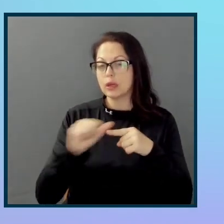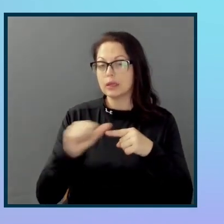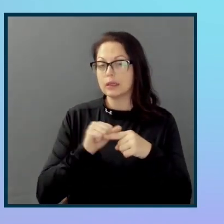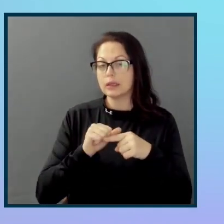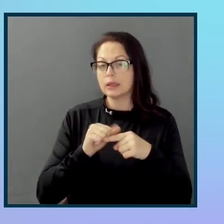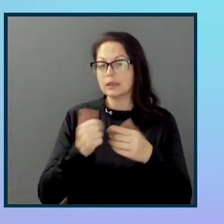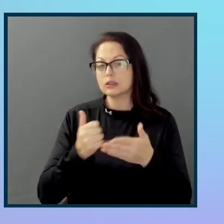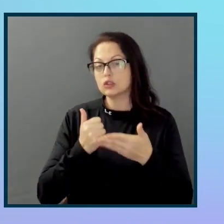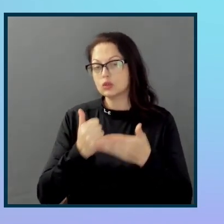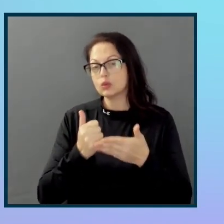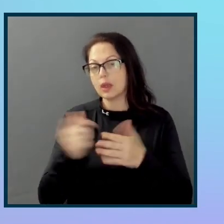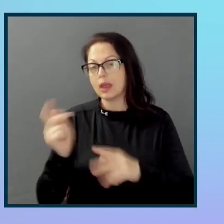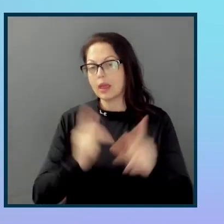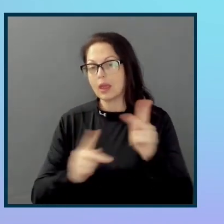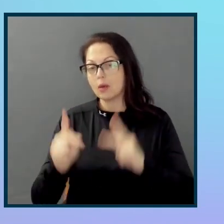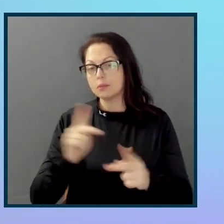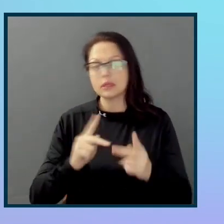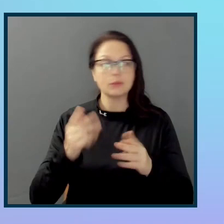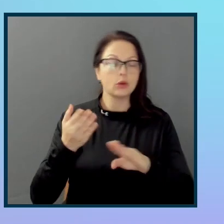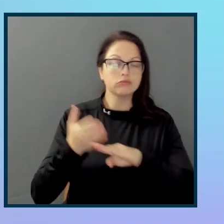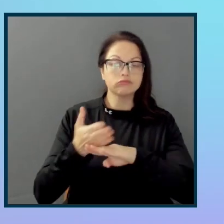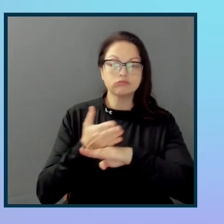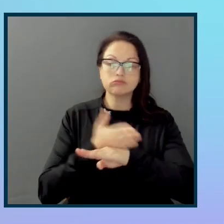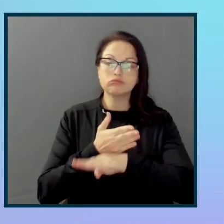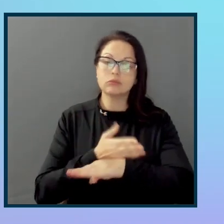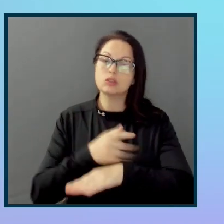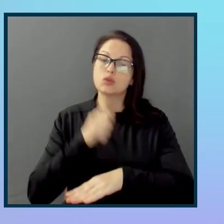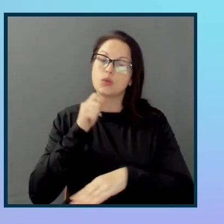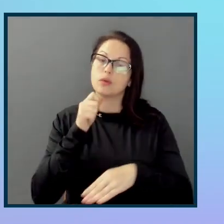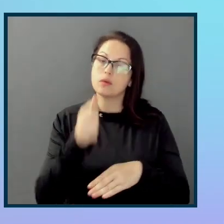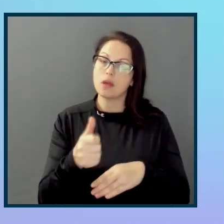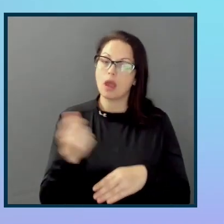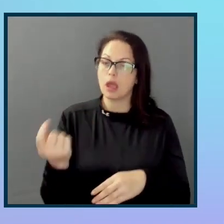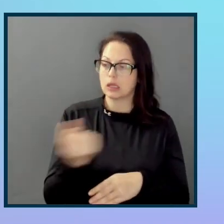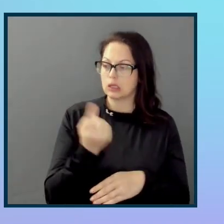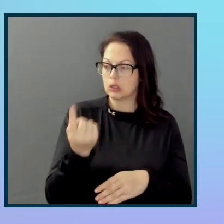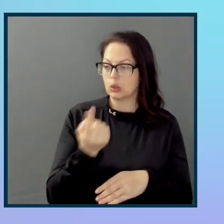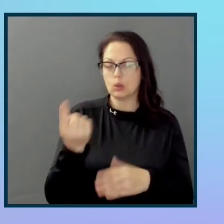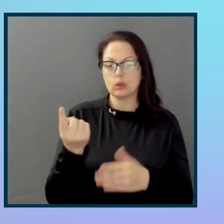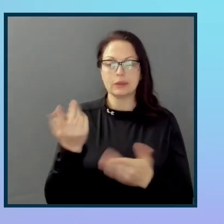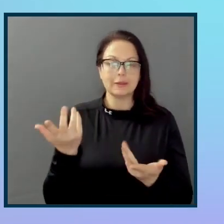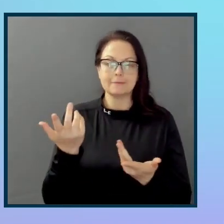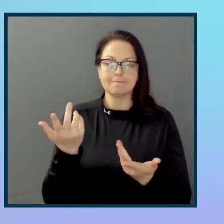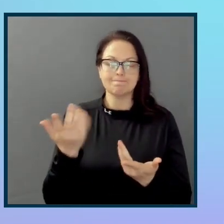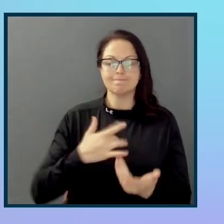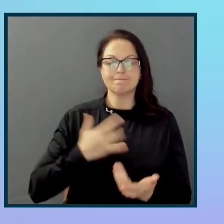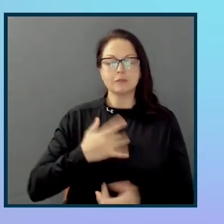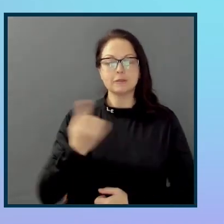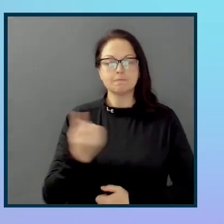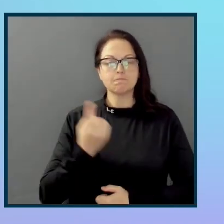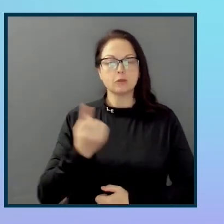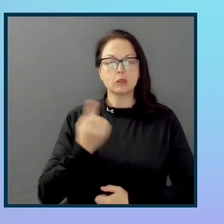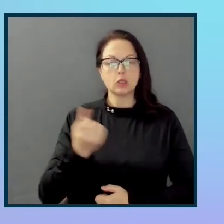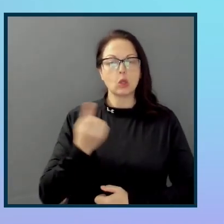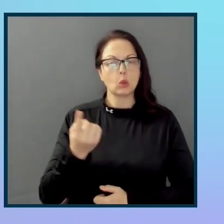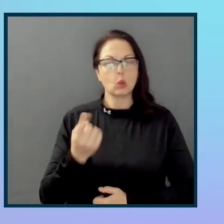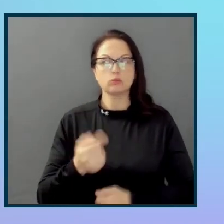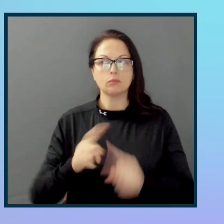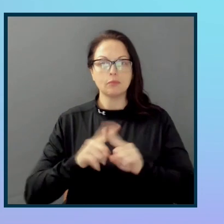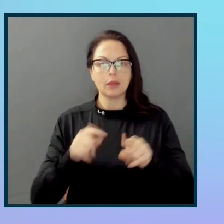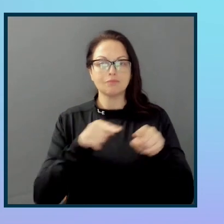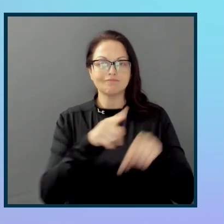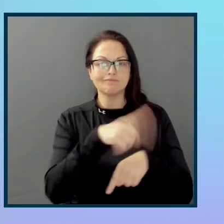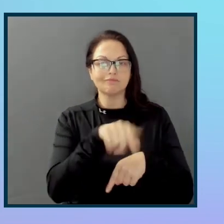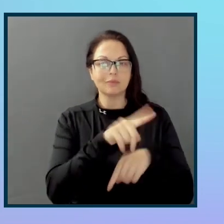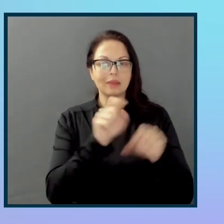So they're not just sort of sitting there being a voice in a crowd, but that they can take training in sort of